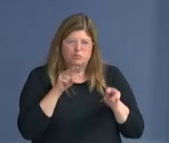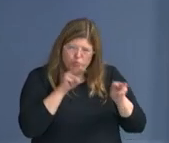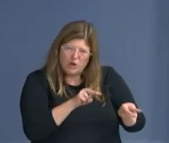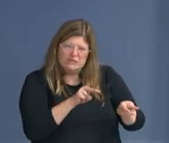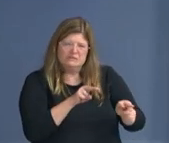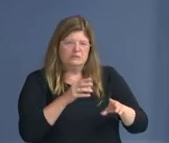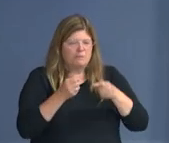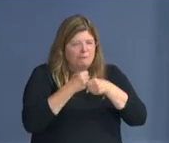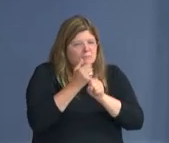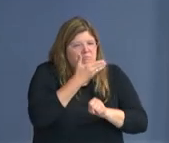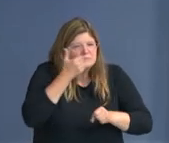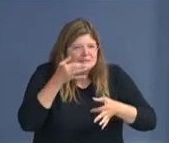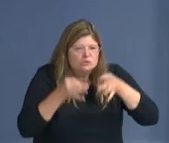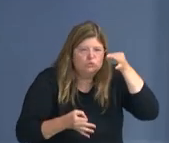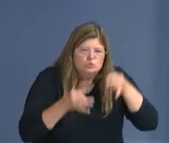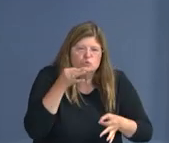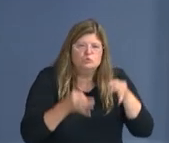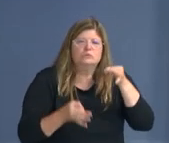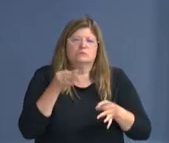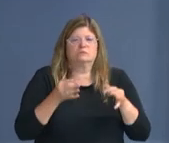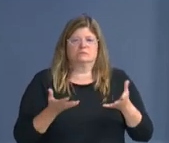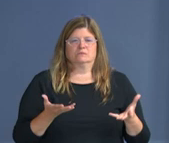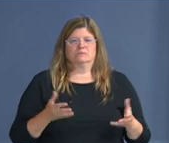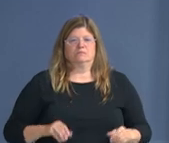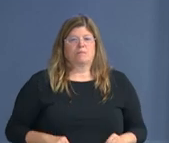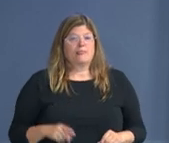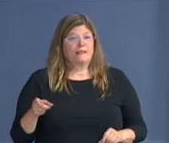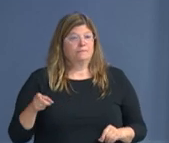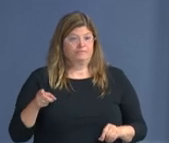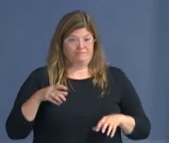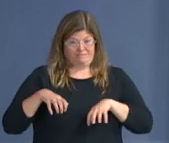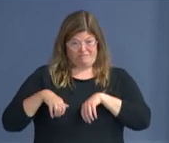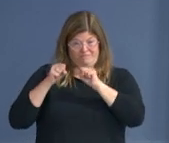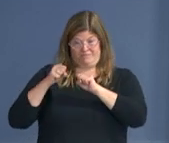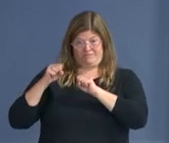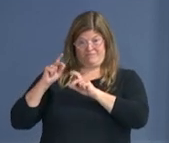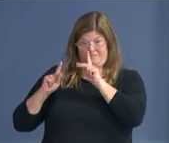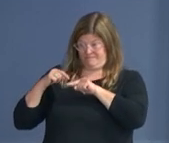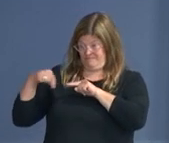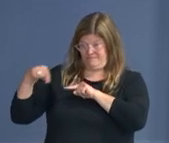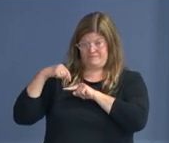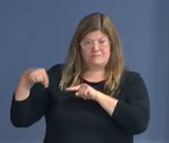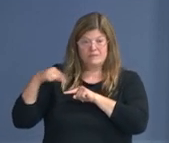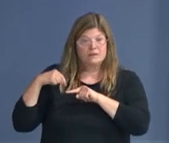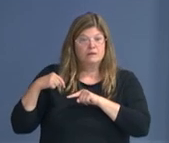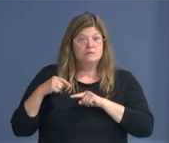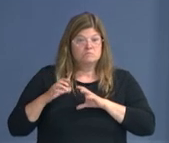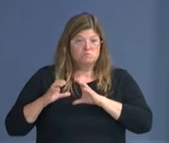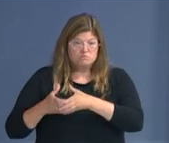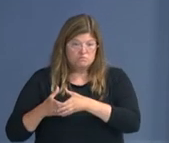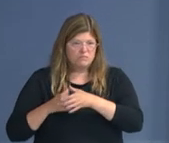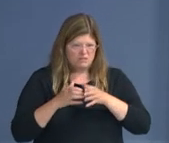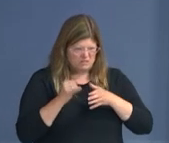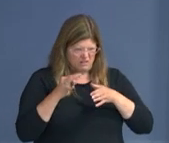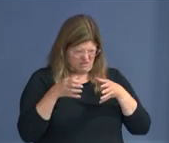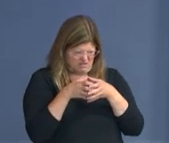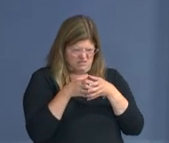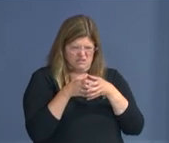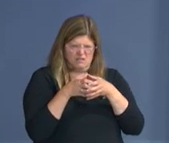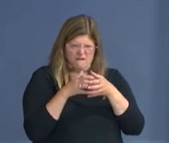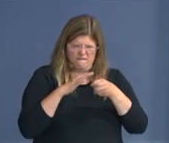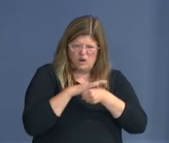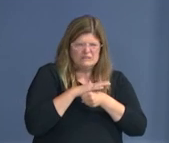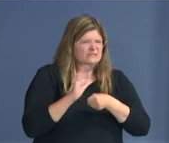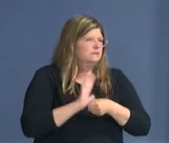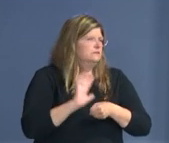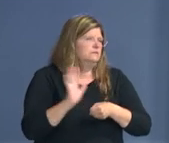If you're hosting, discourage people from gathering in groups. Also keep a list of